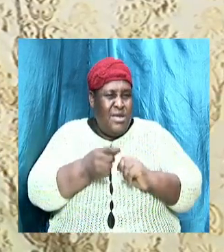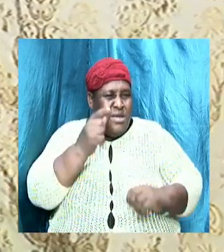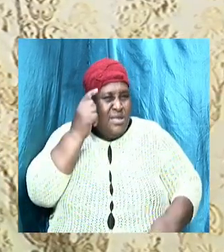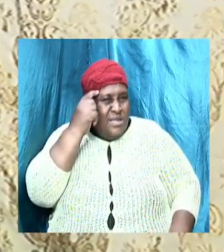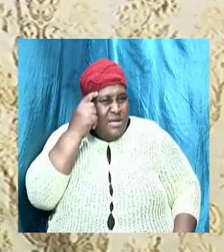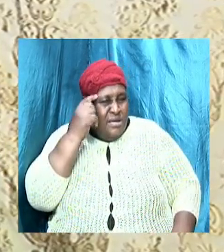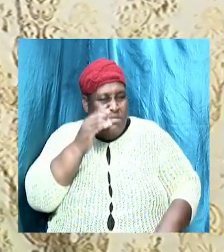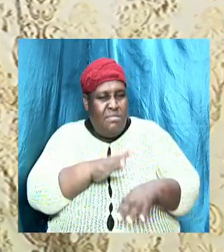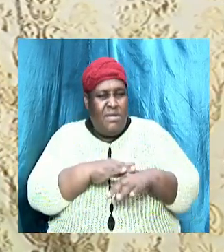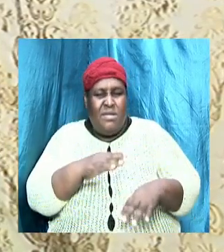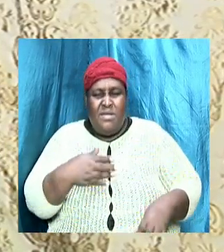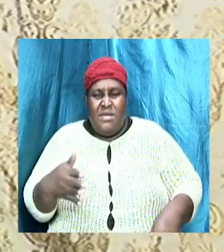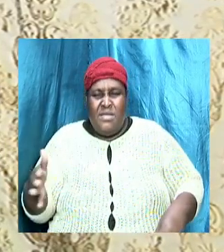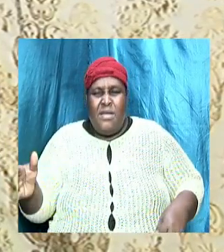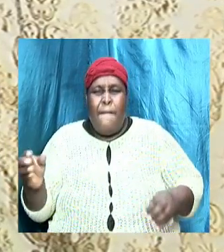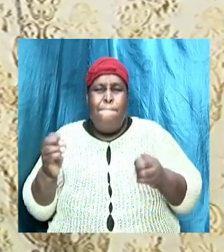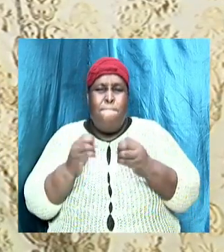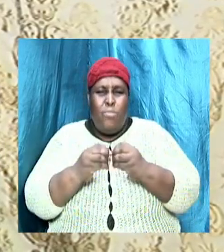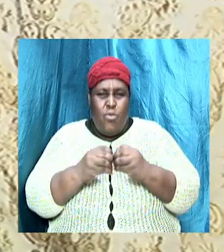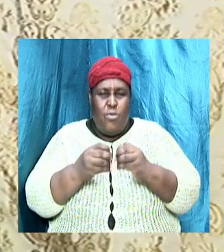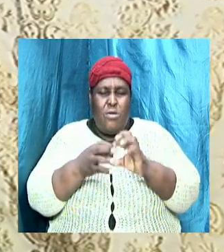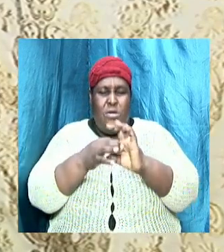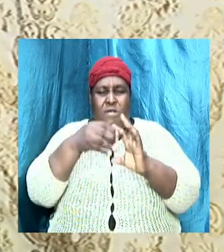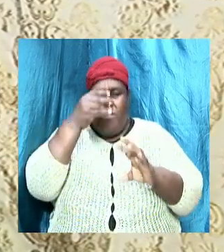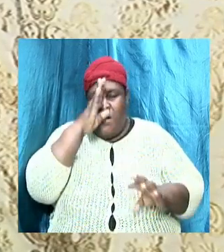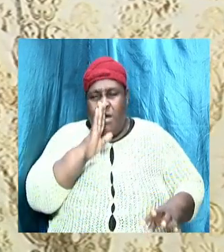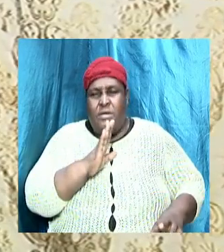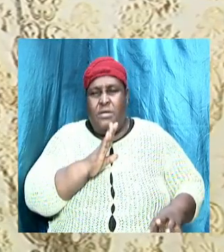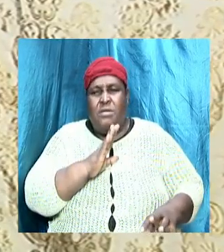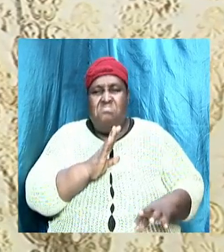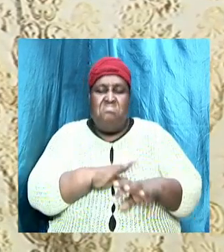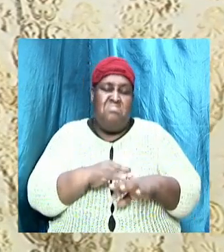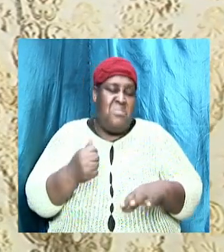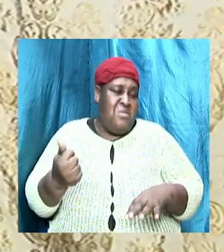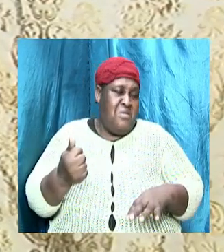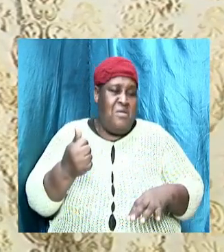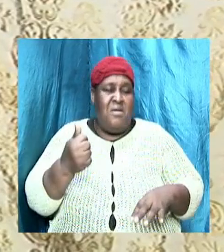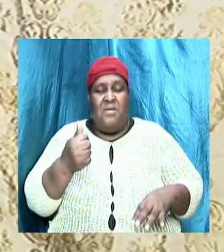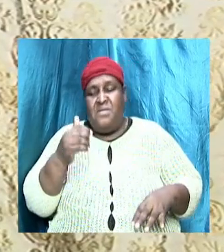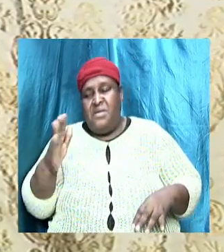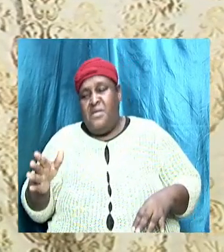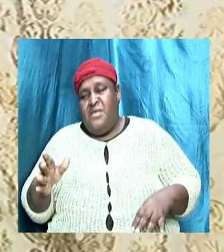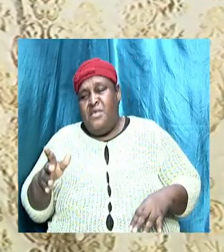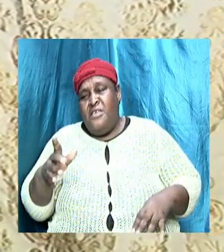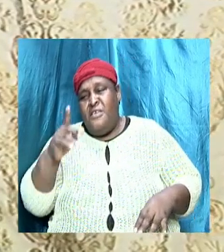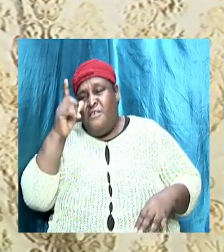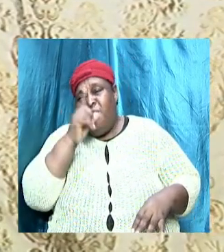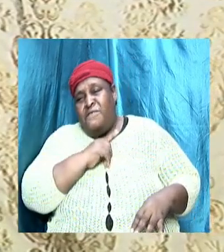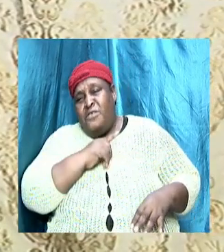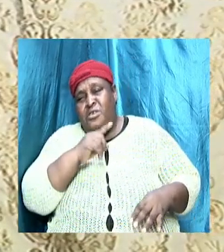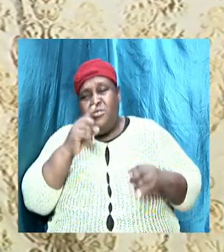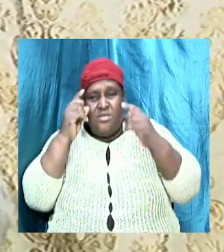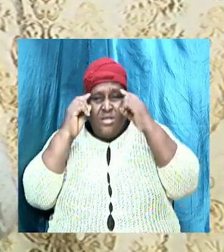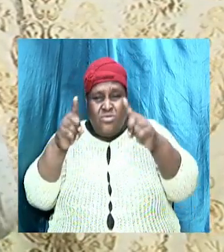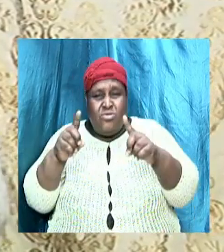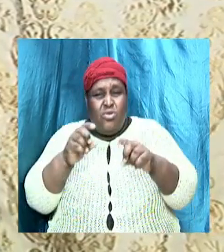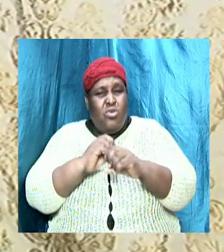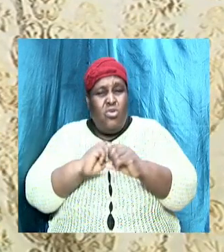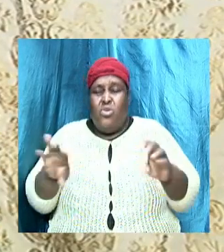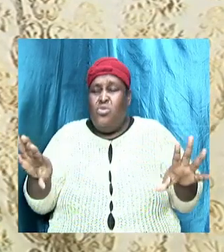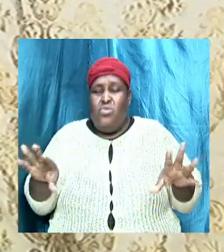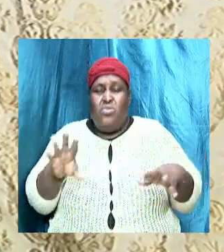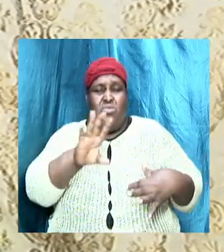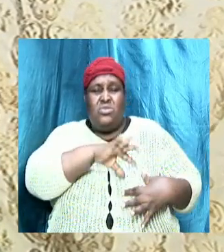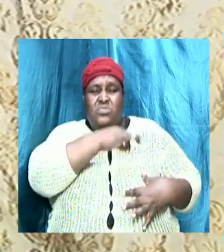things that are more of God. But on the other side, false doctrine don't promote spiritual growth. False